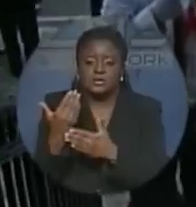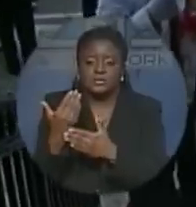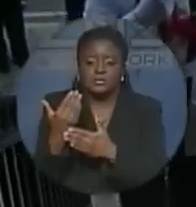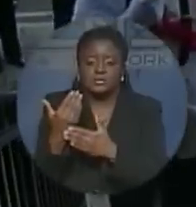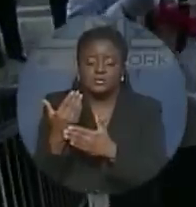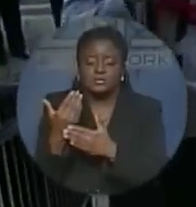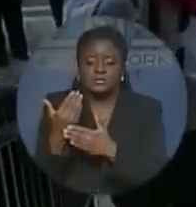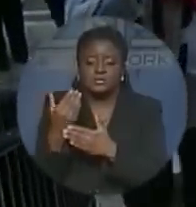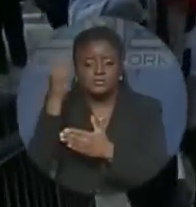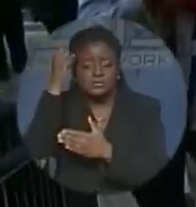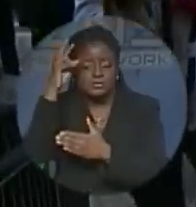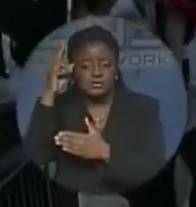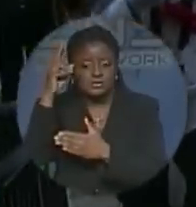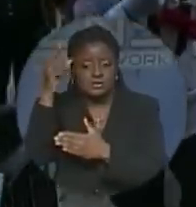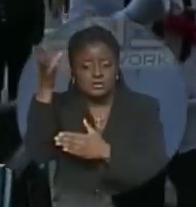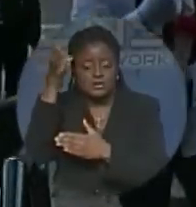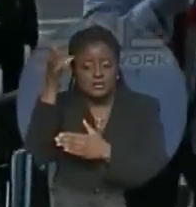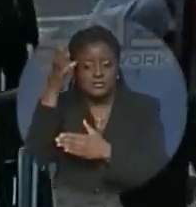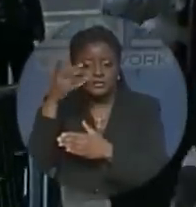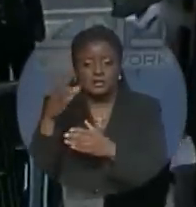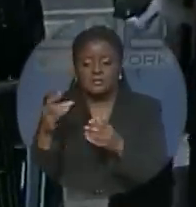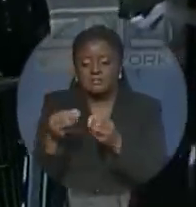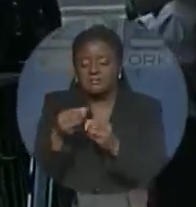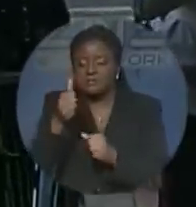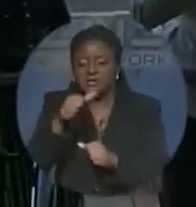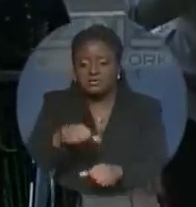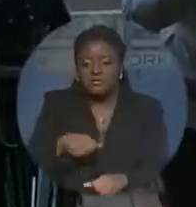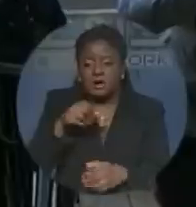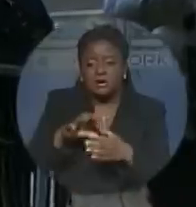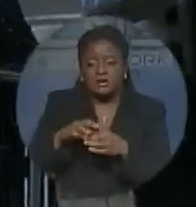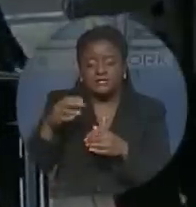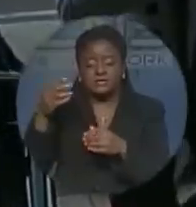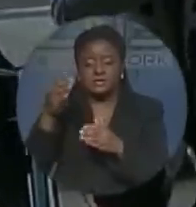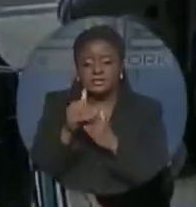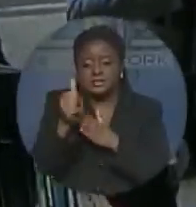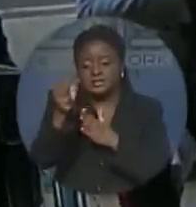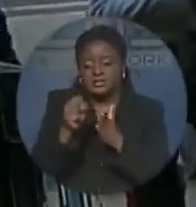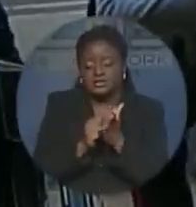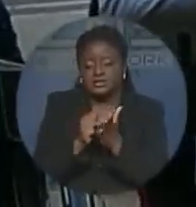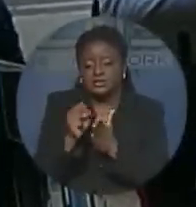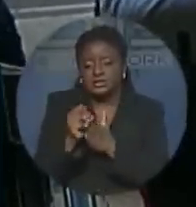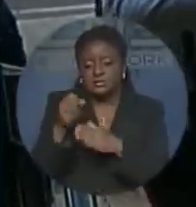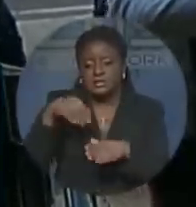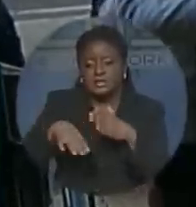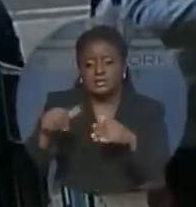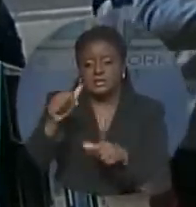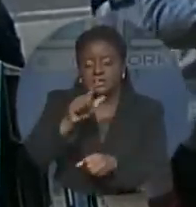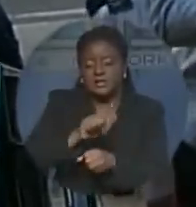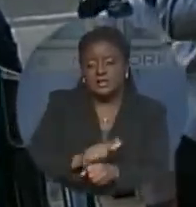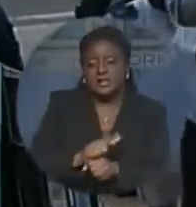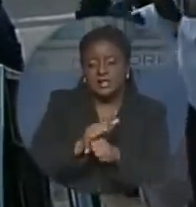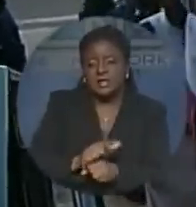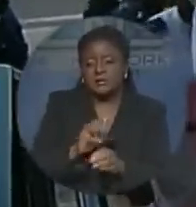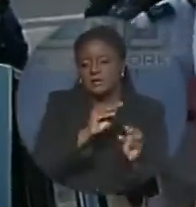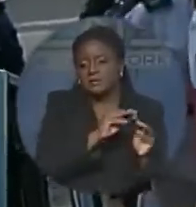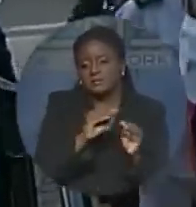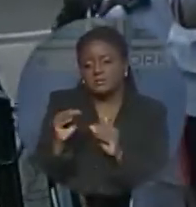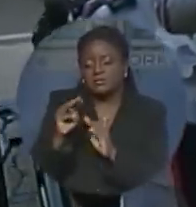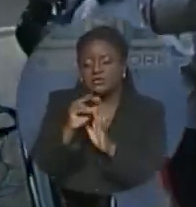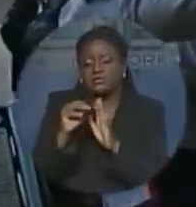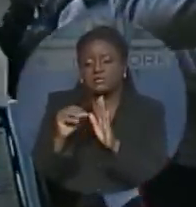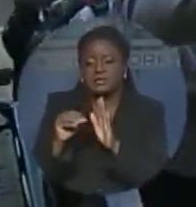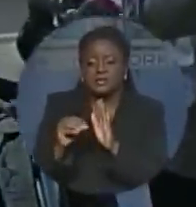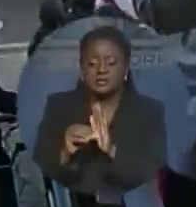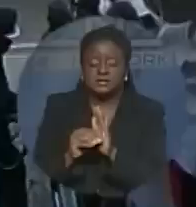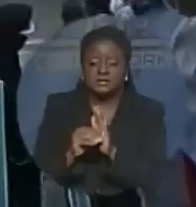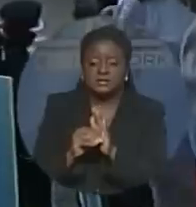most proud of his leadership role in the labor movement at the time of the 1958 general strike. He said, owe a